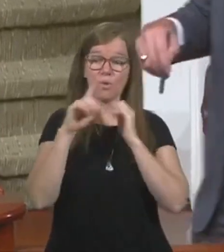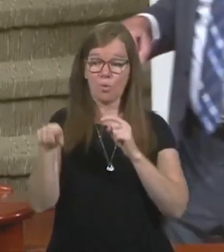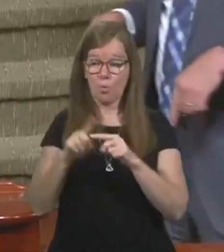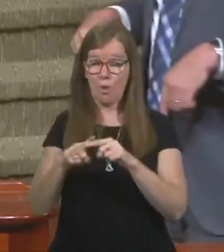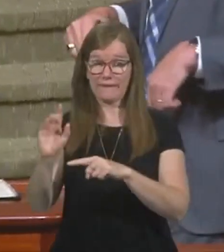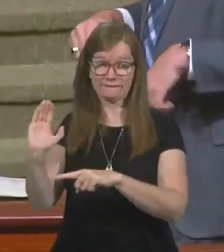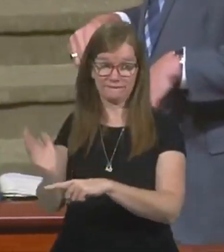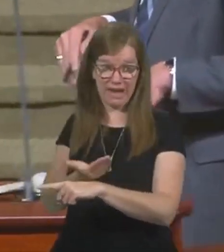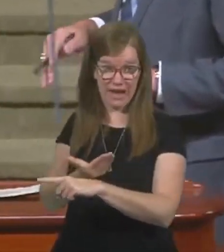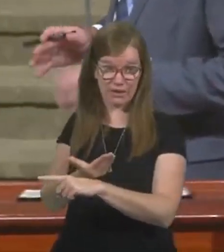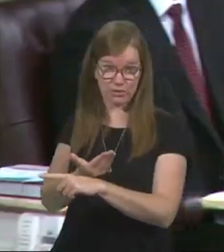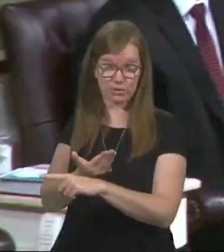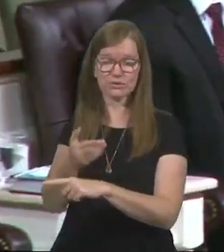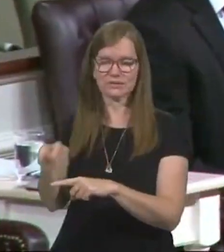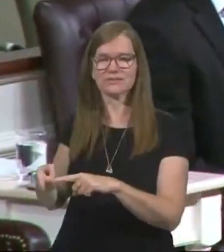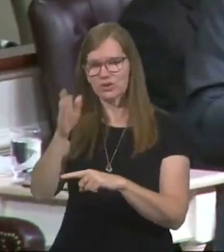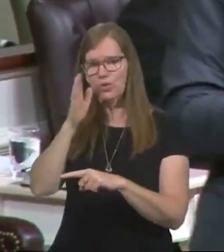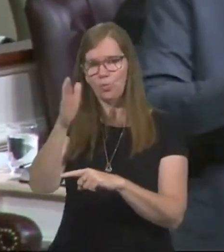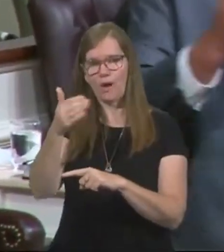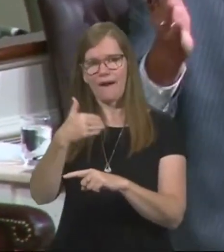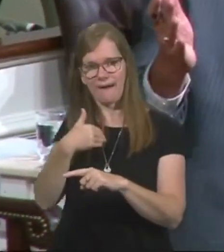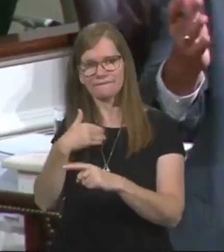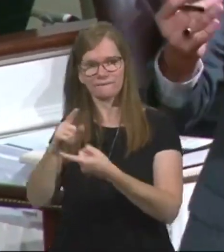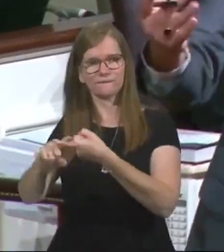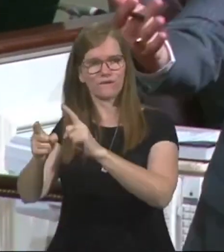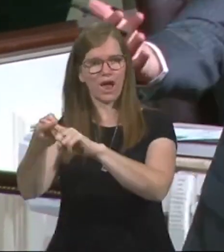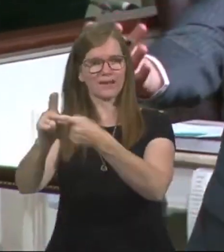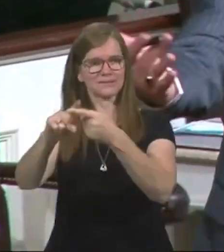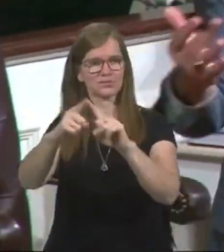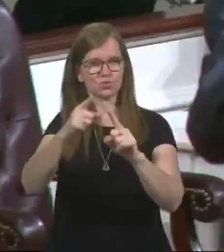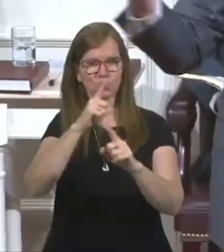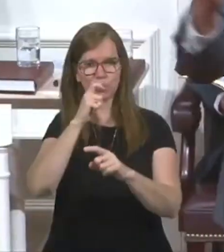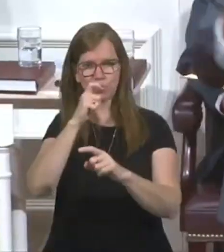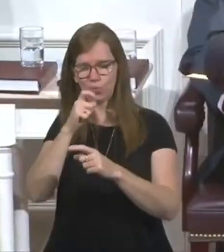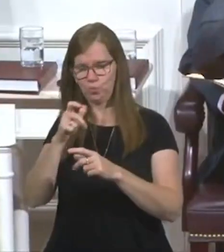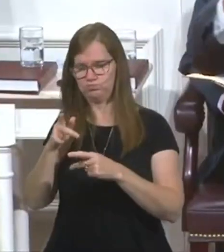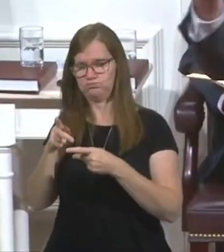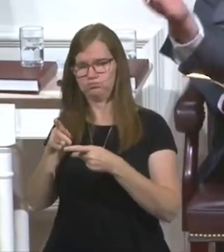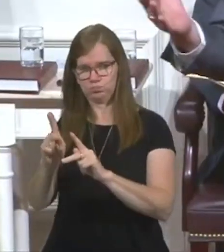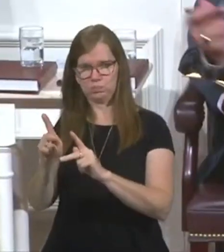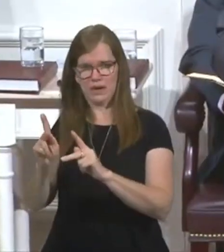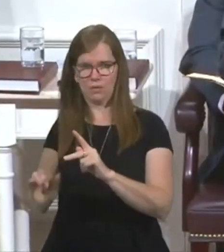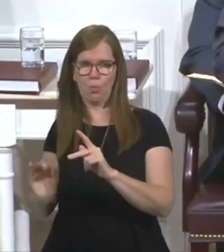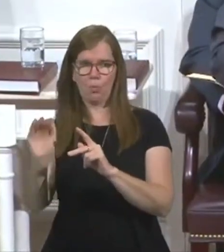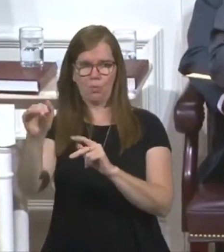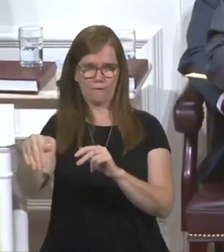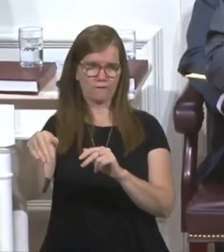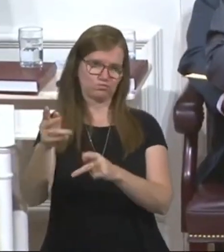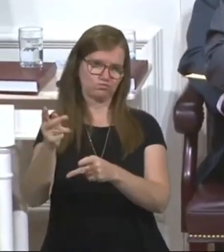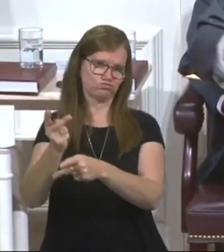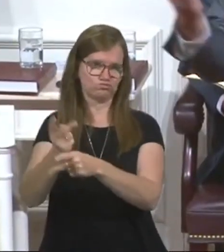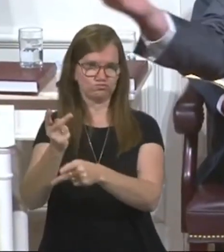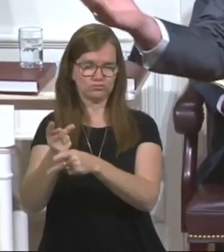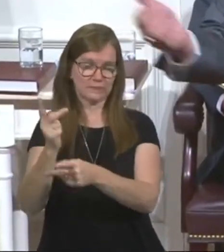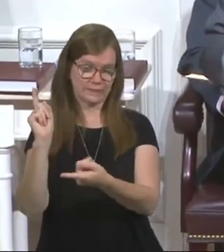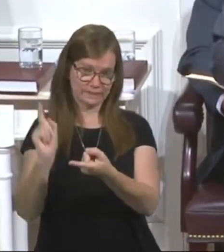he would get fired, he would have friends that would let him into their home and house him until he got it, until in